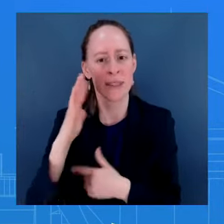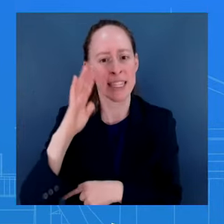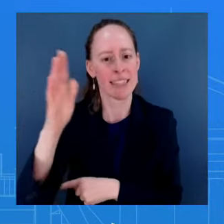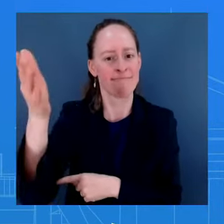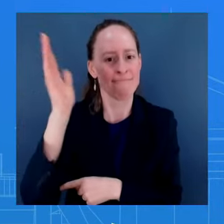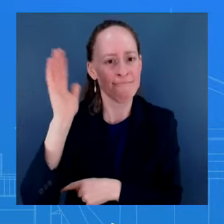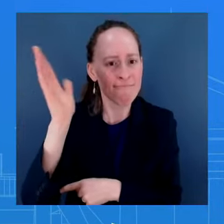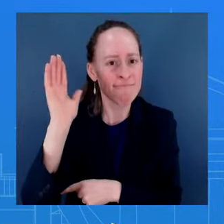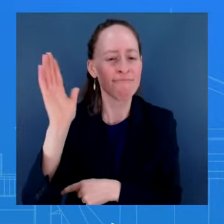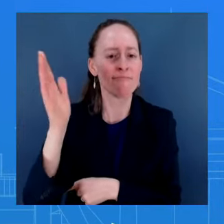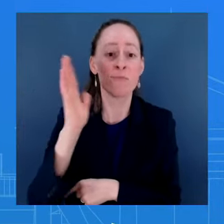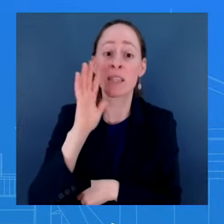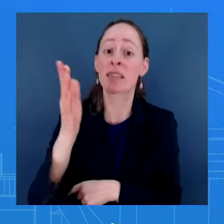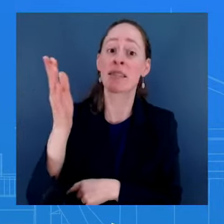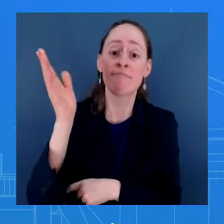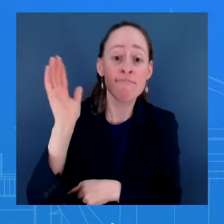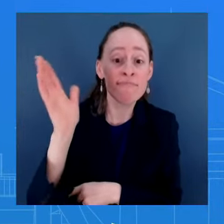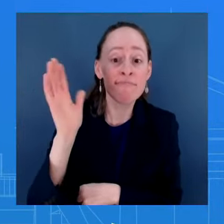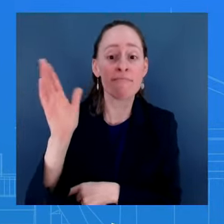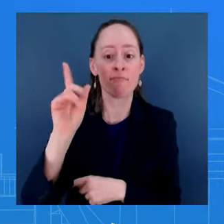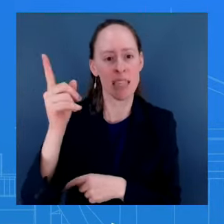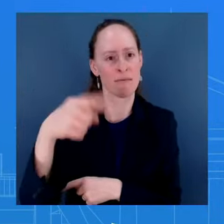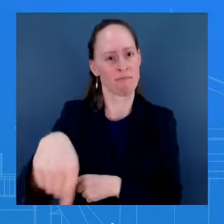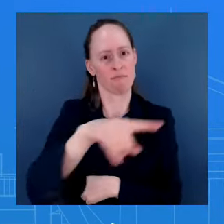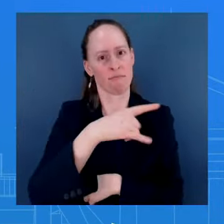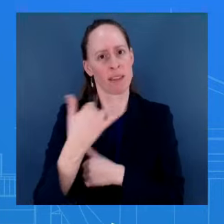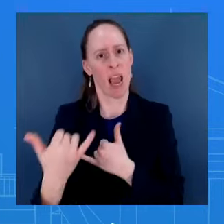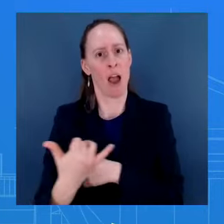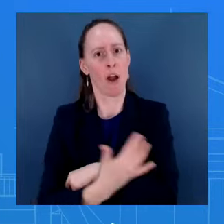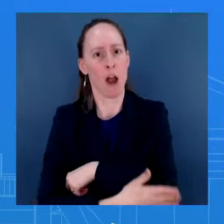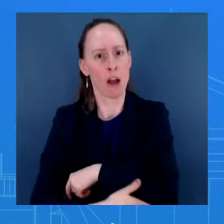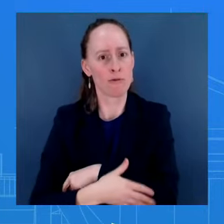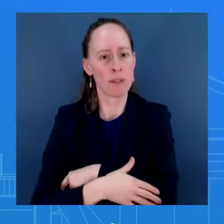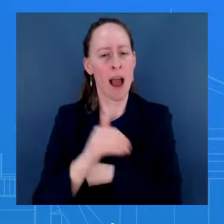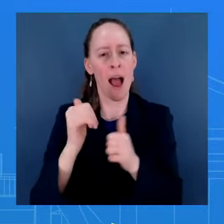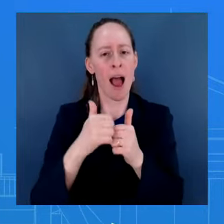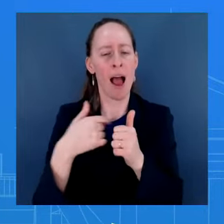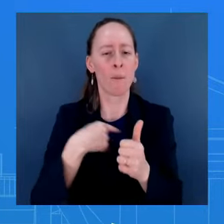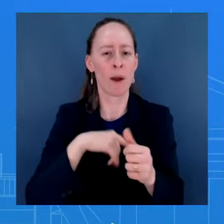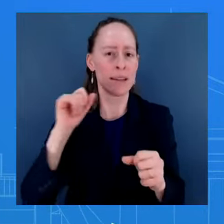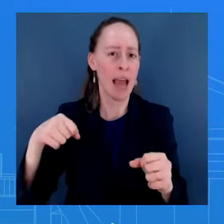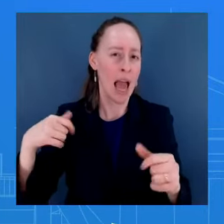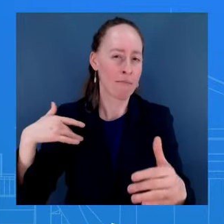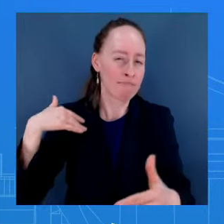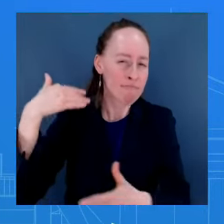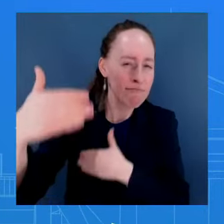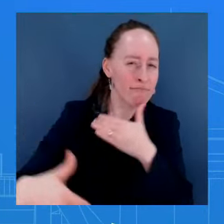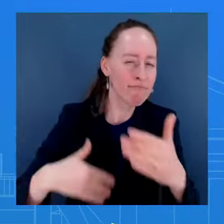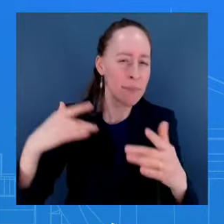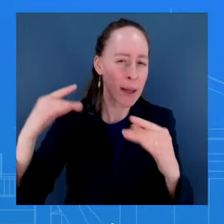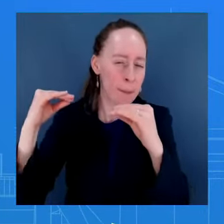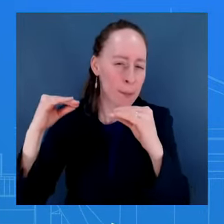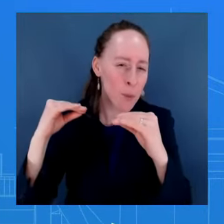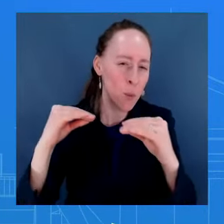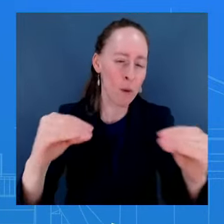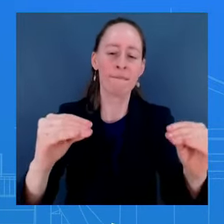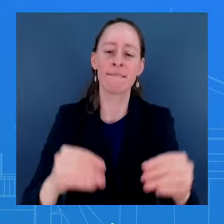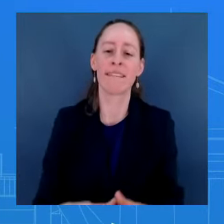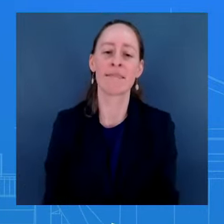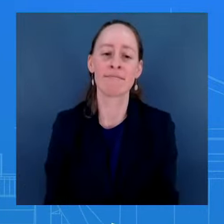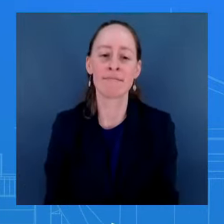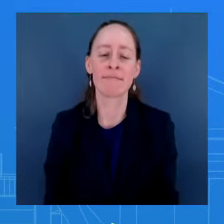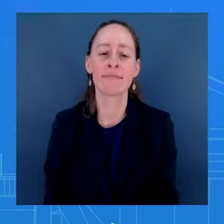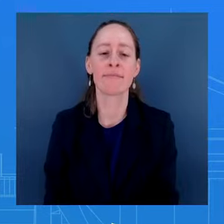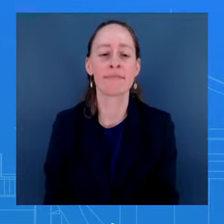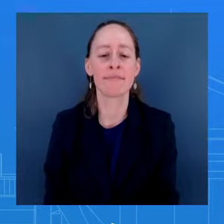we're moving forward. And so that's what I'll say. And does he have any State of the Union traditions? Like, is there something he does tomorrow to